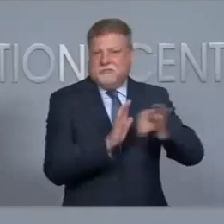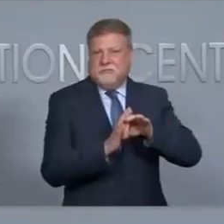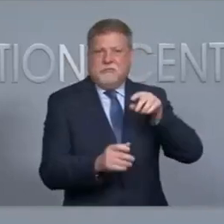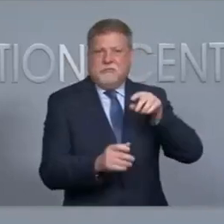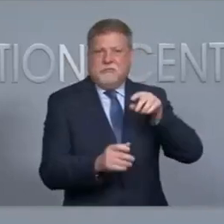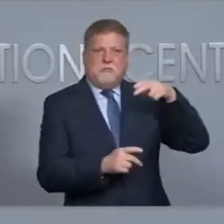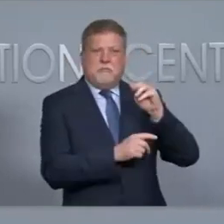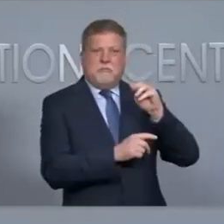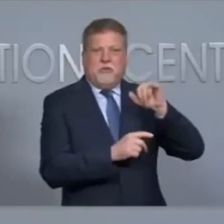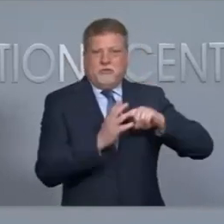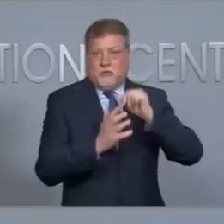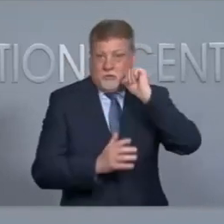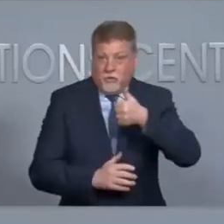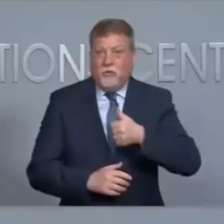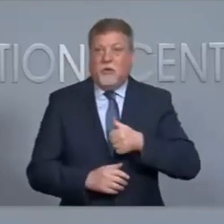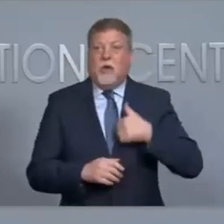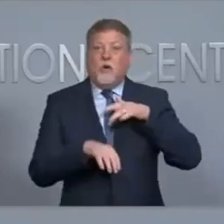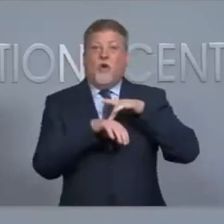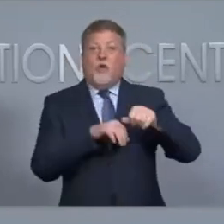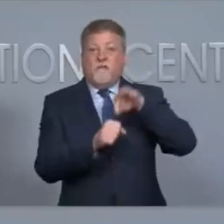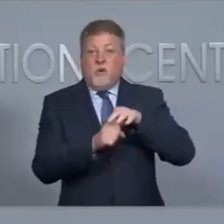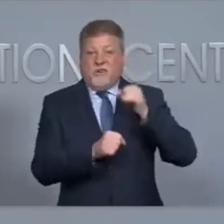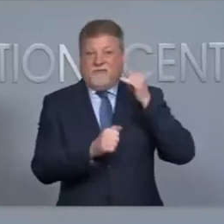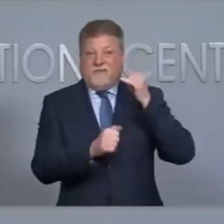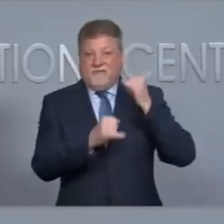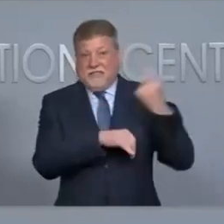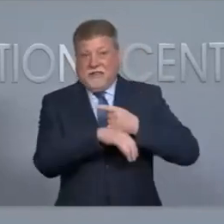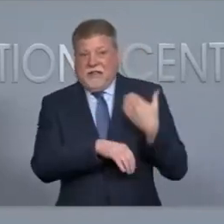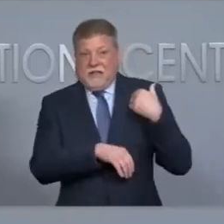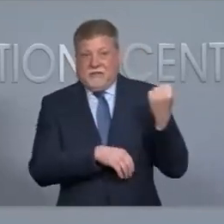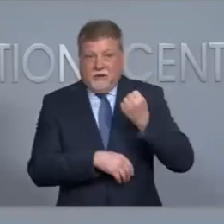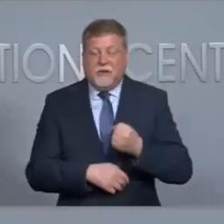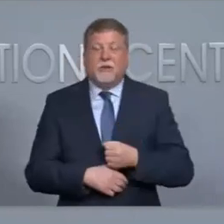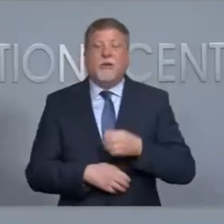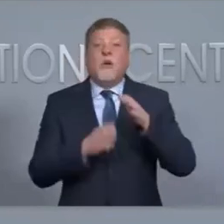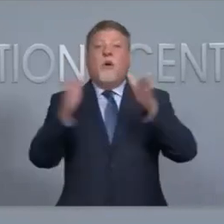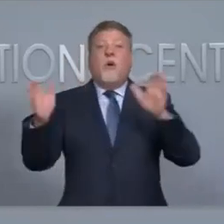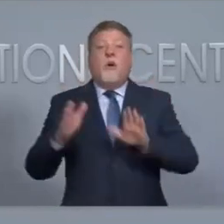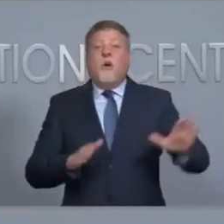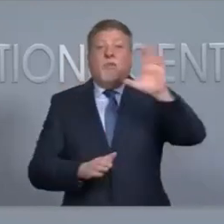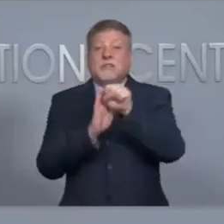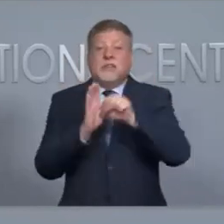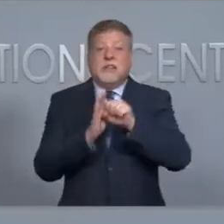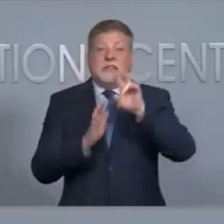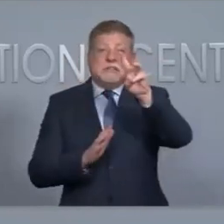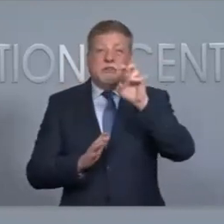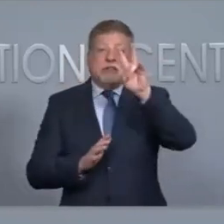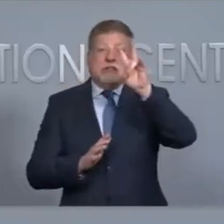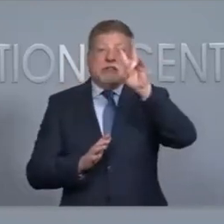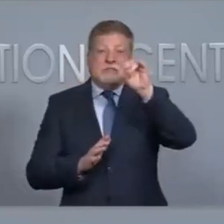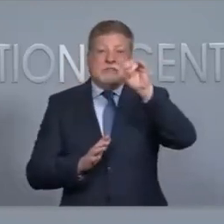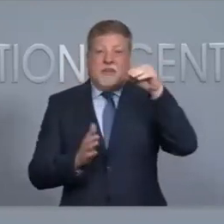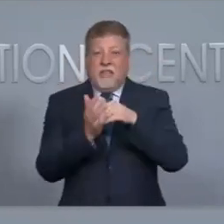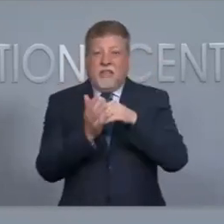in-person early voting period ended this past Saturday. Statewide, more than 670,000 voters cast ballots